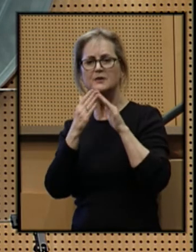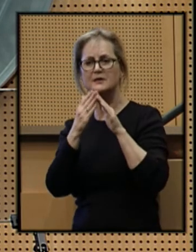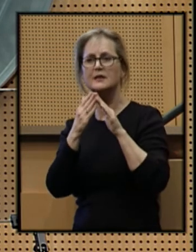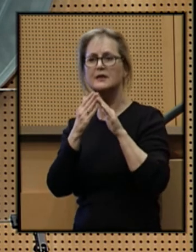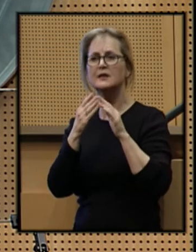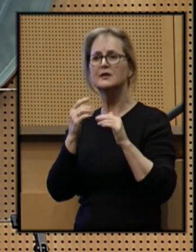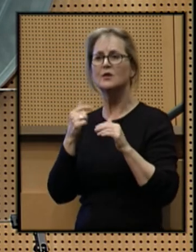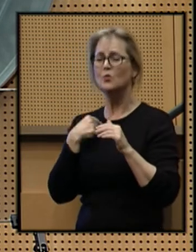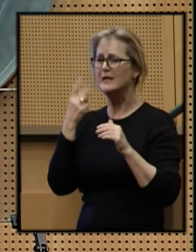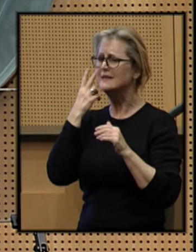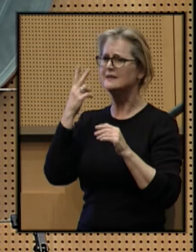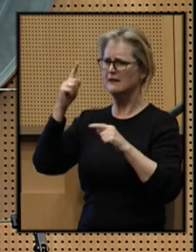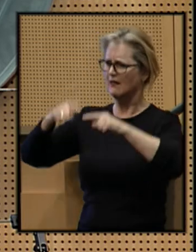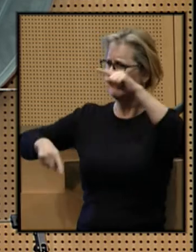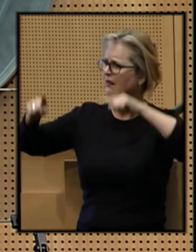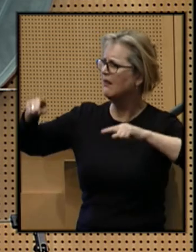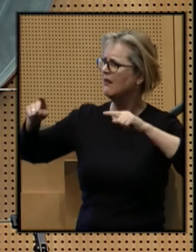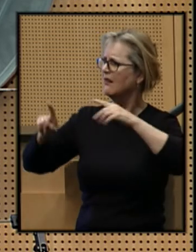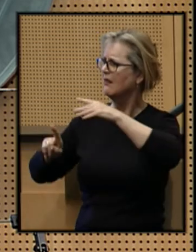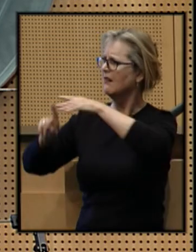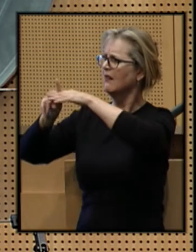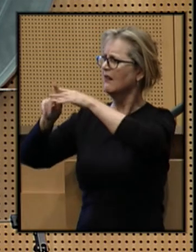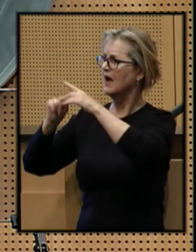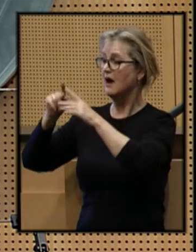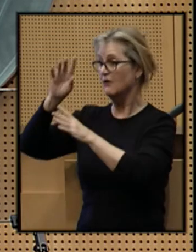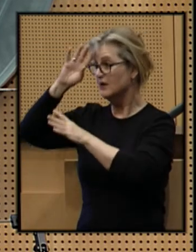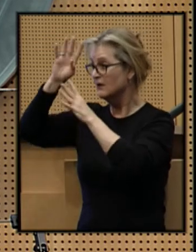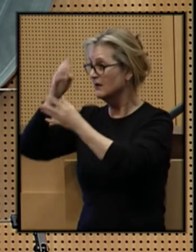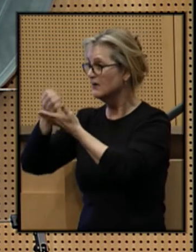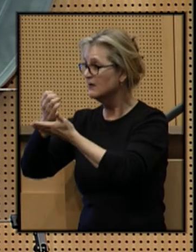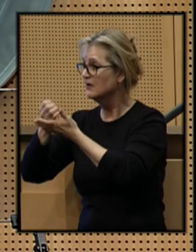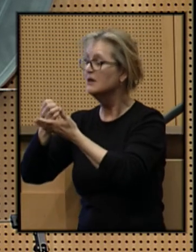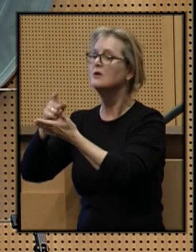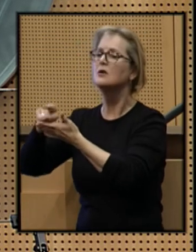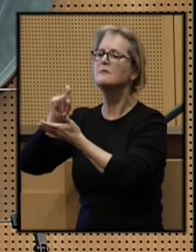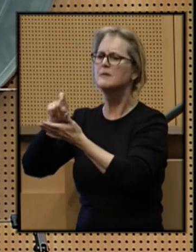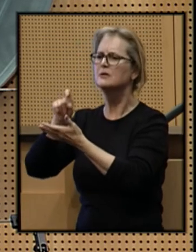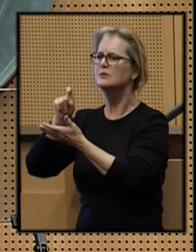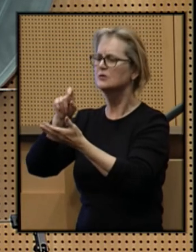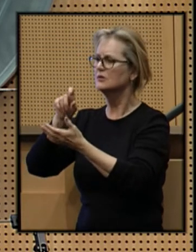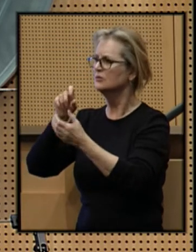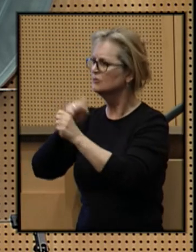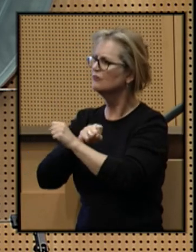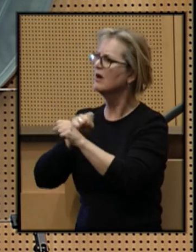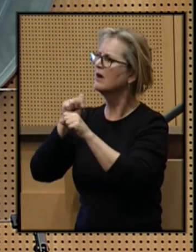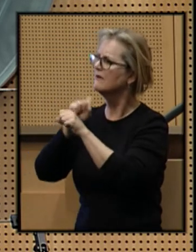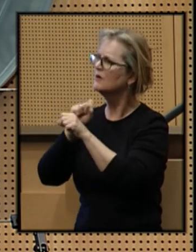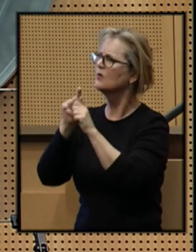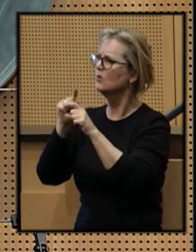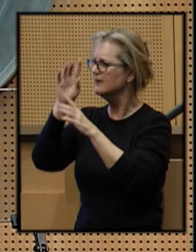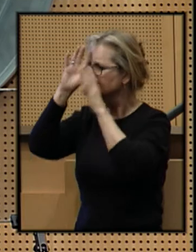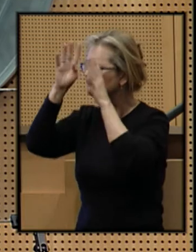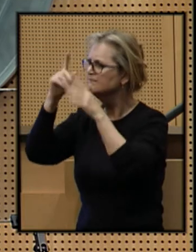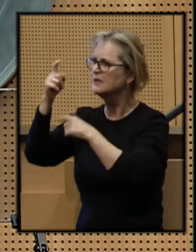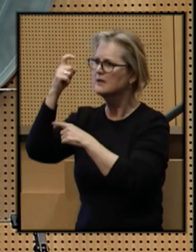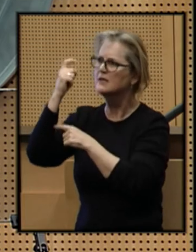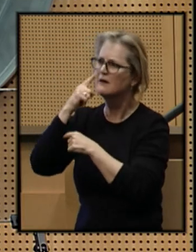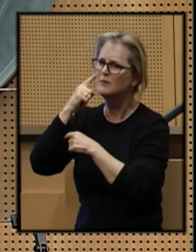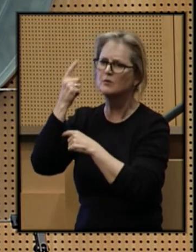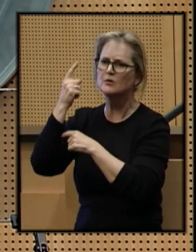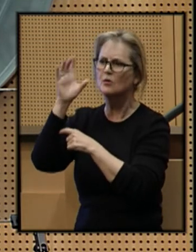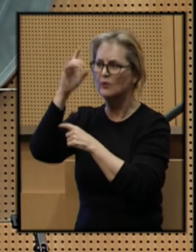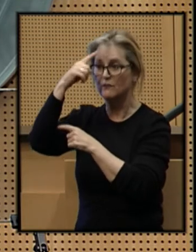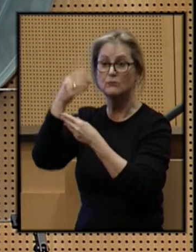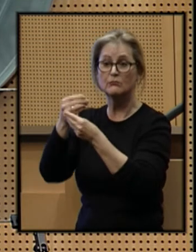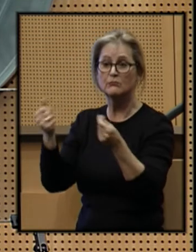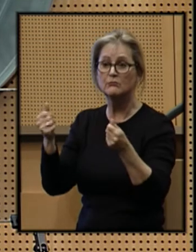see disparities arise within our innovation economy, we must drive with an innovative government for solutions.